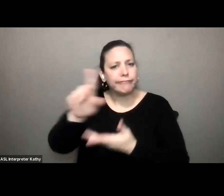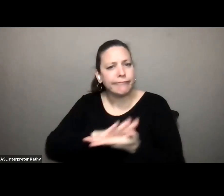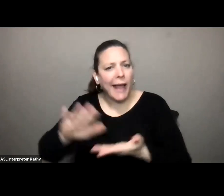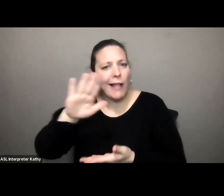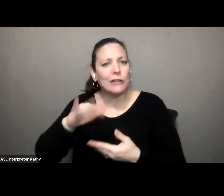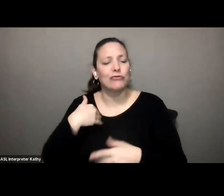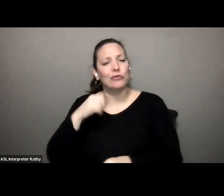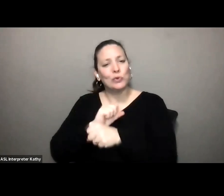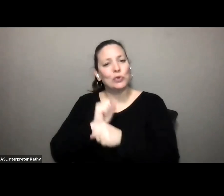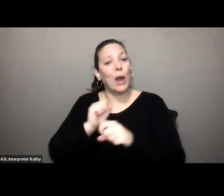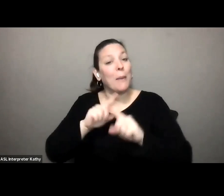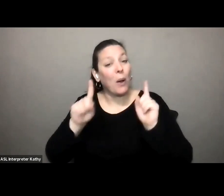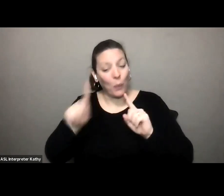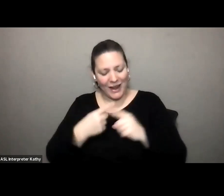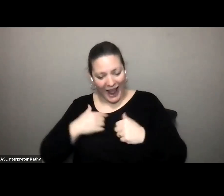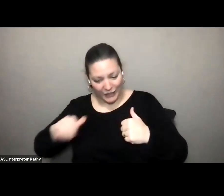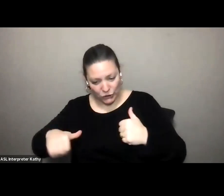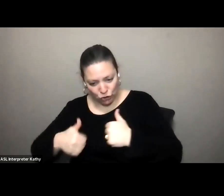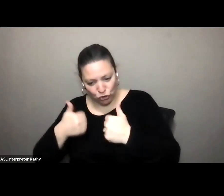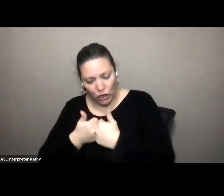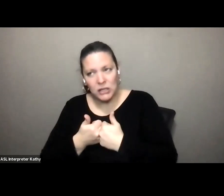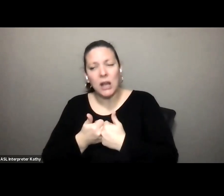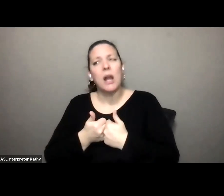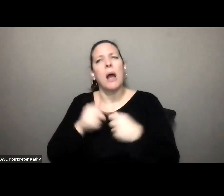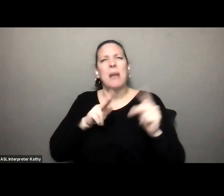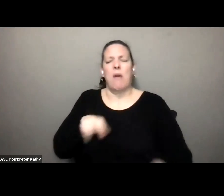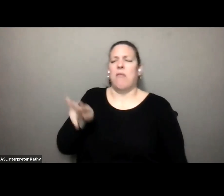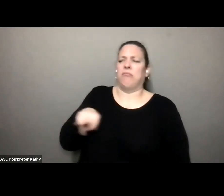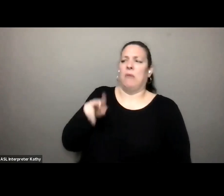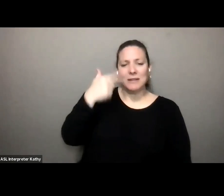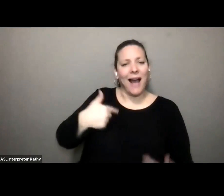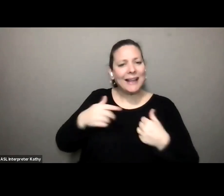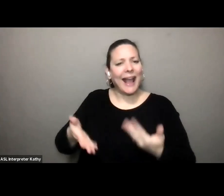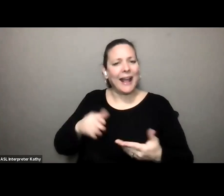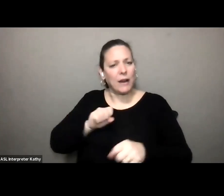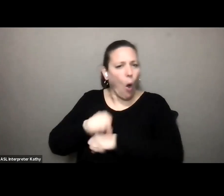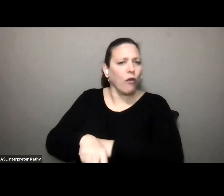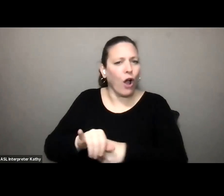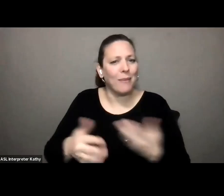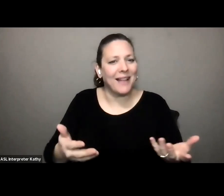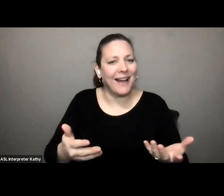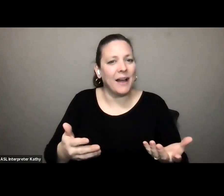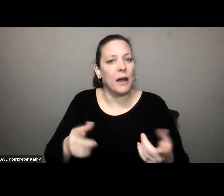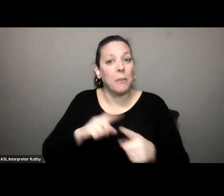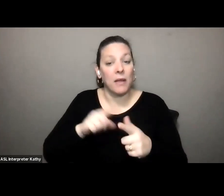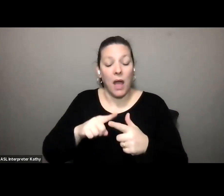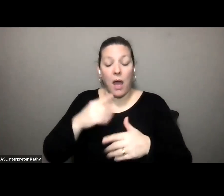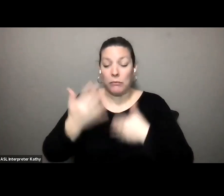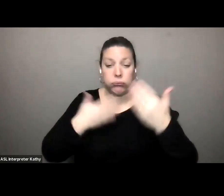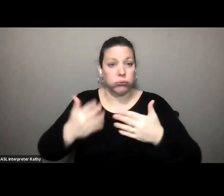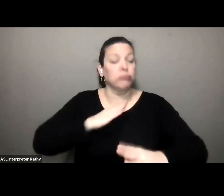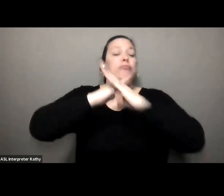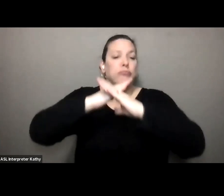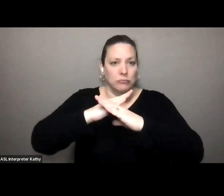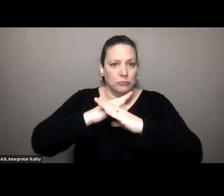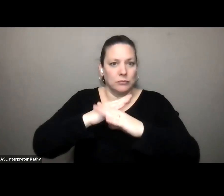challenging it was kind of taken for granted that i could overcome it and then we came to well almost literally a roadblock when it came to the question